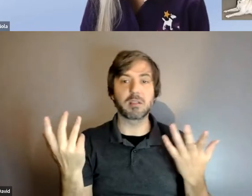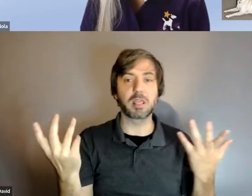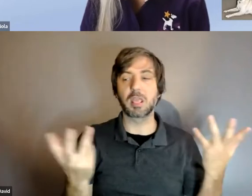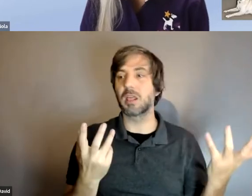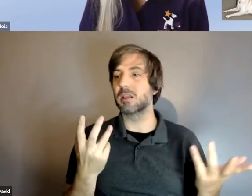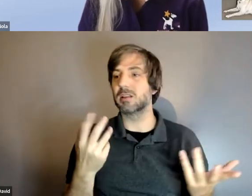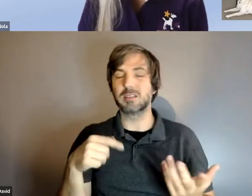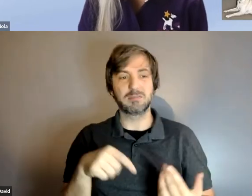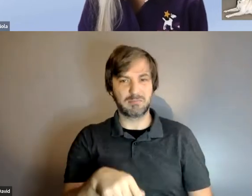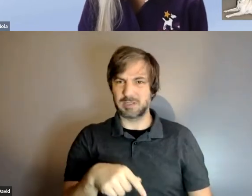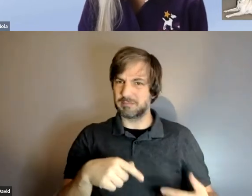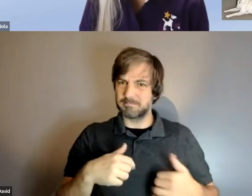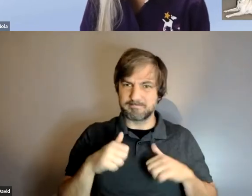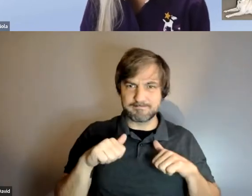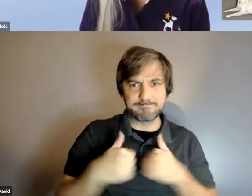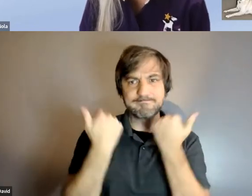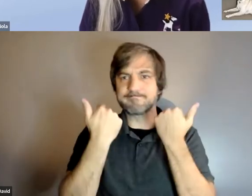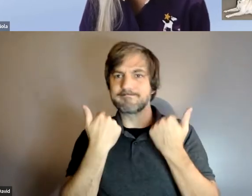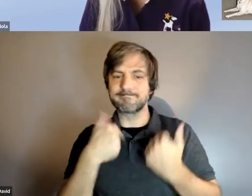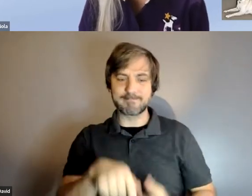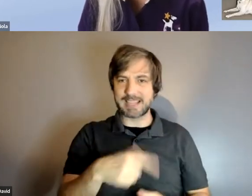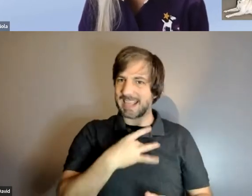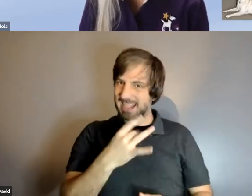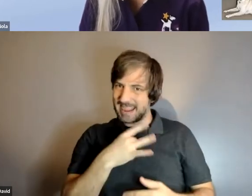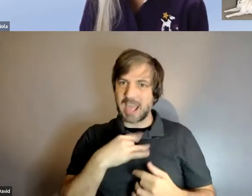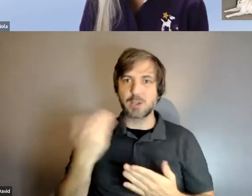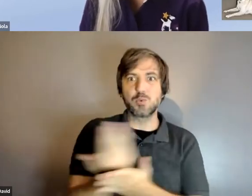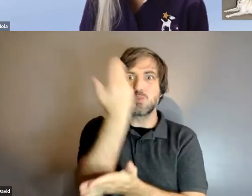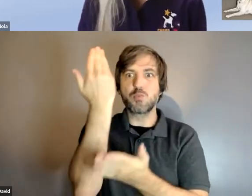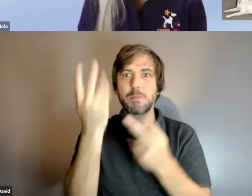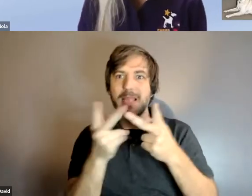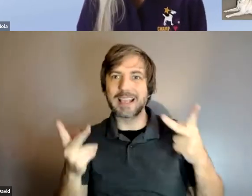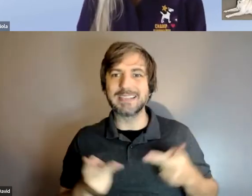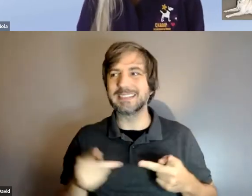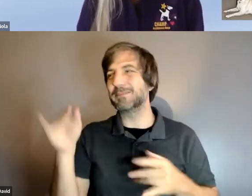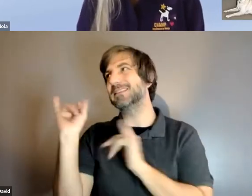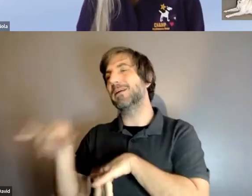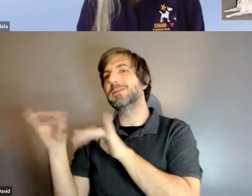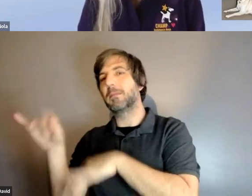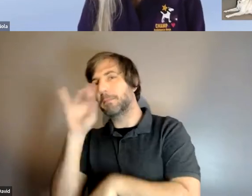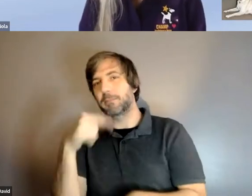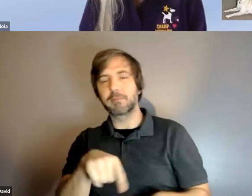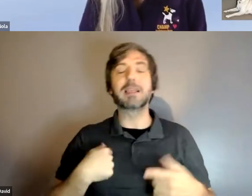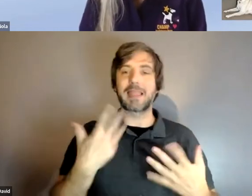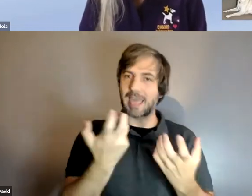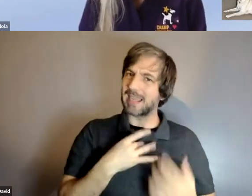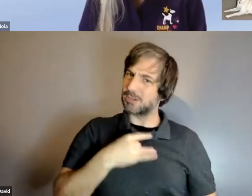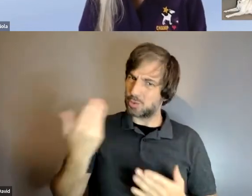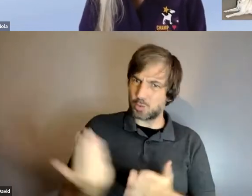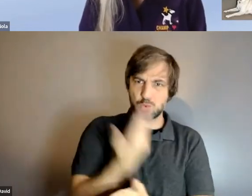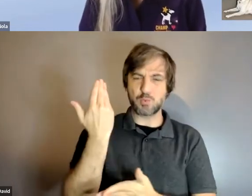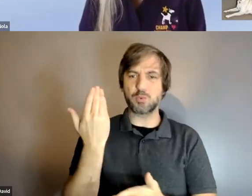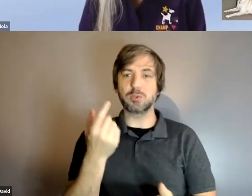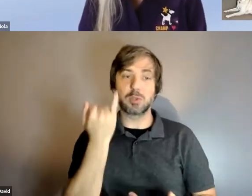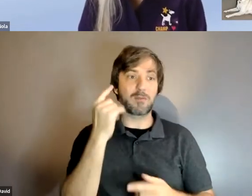challenged he likes traveling new places more than this familiar old routes um so when we're visiting out of